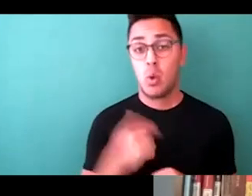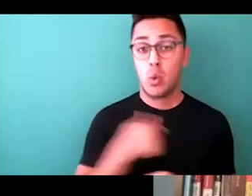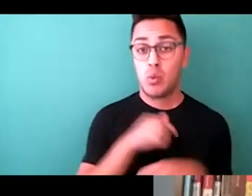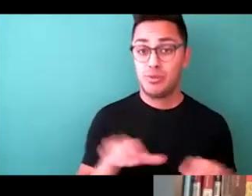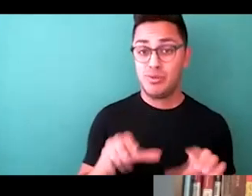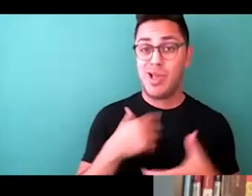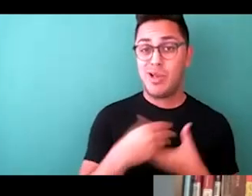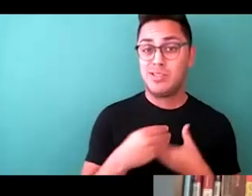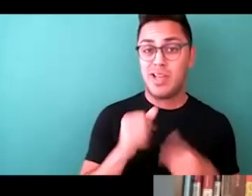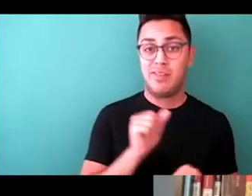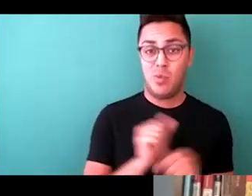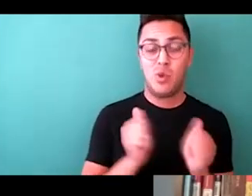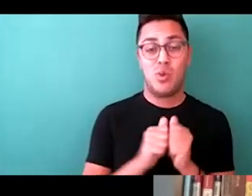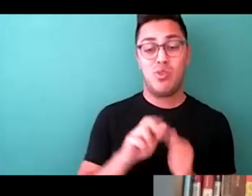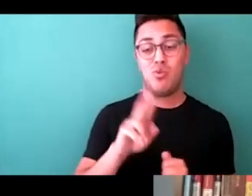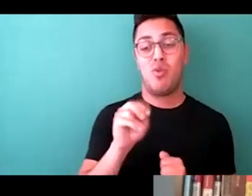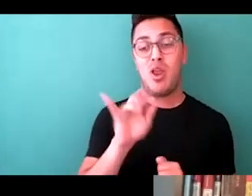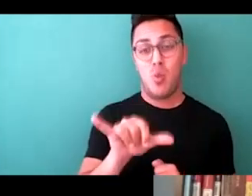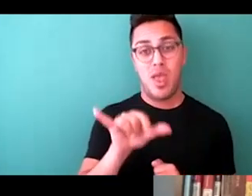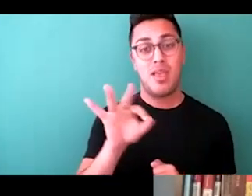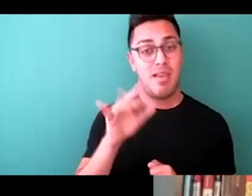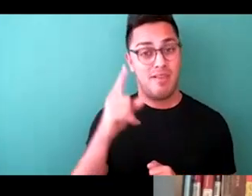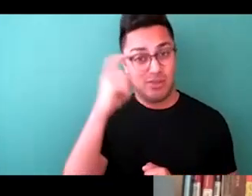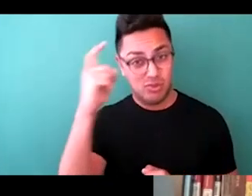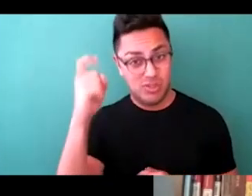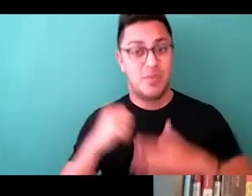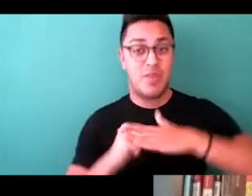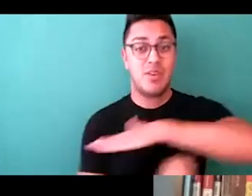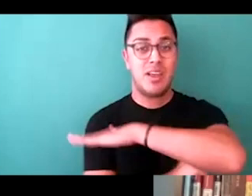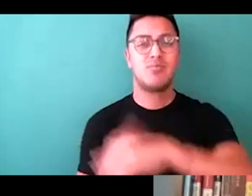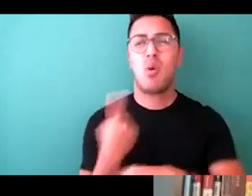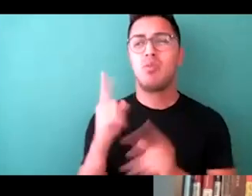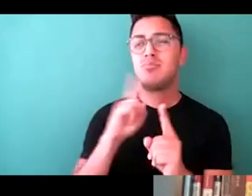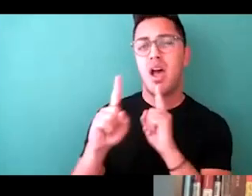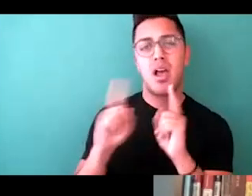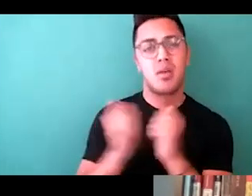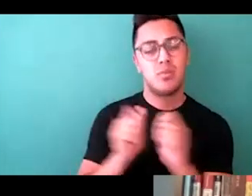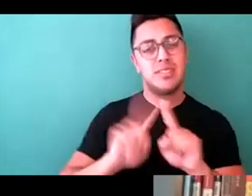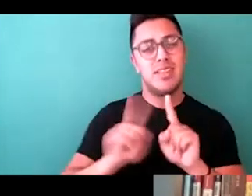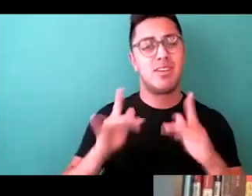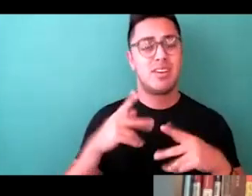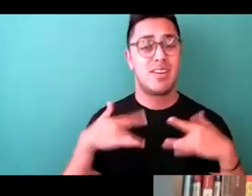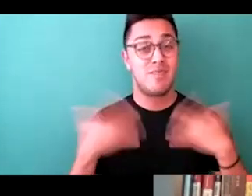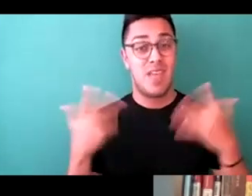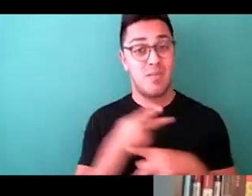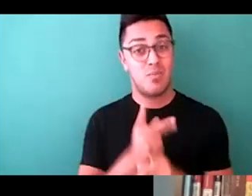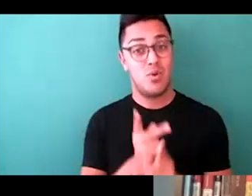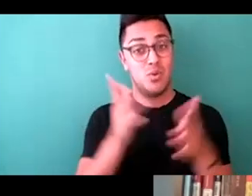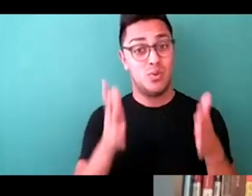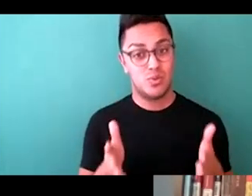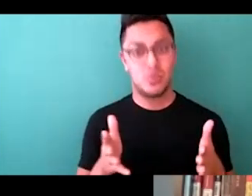with Runway of Dreams Foundation, we're always talking to different event producers and coming in and saying, hey, this